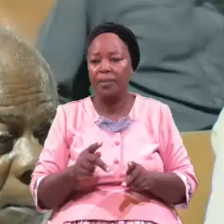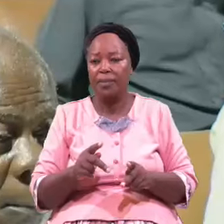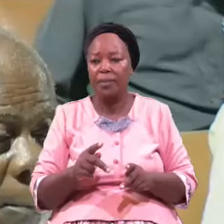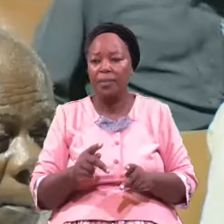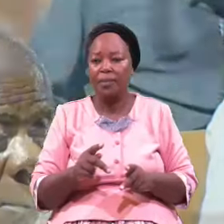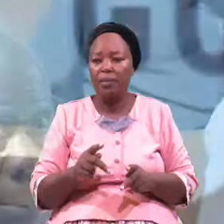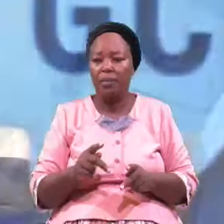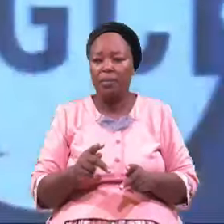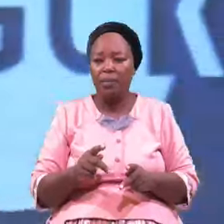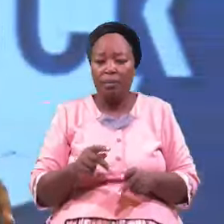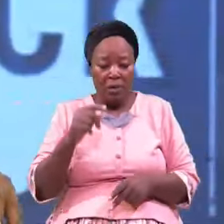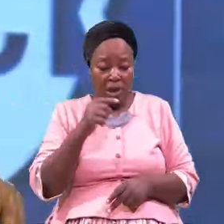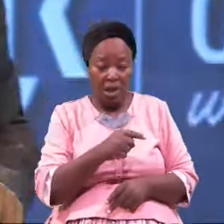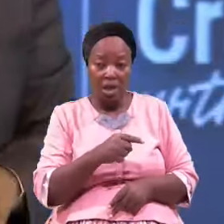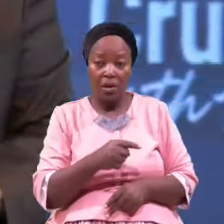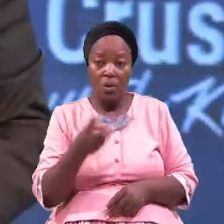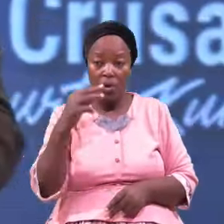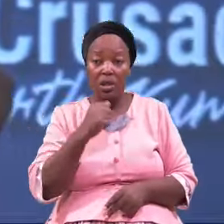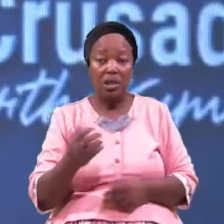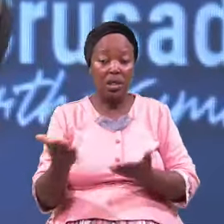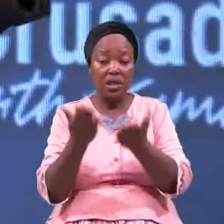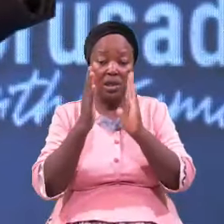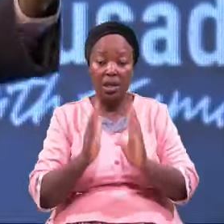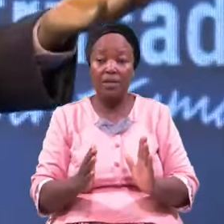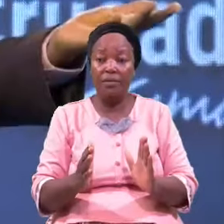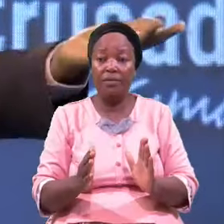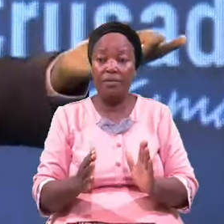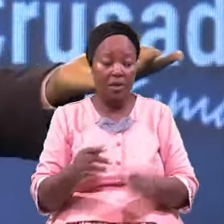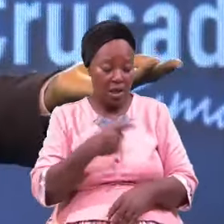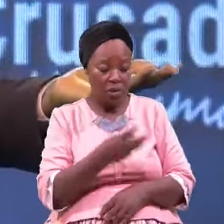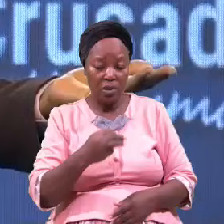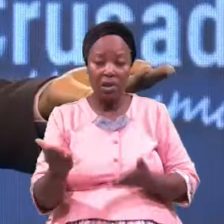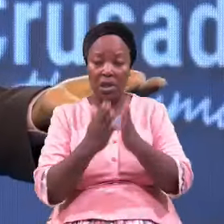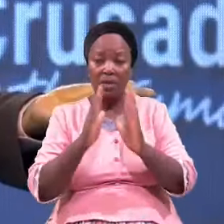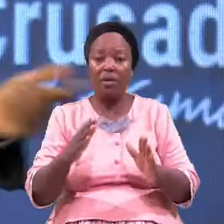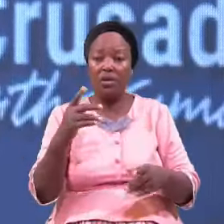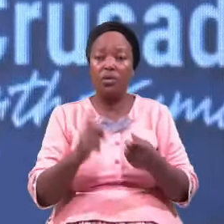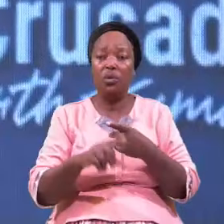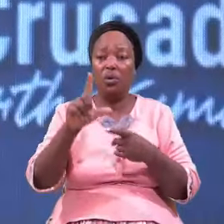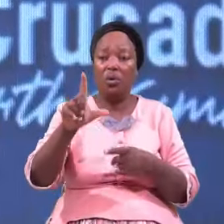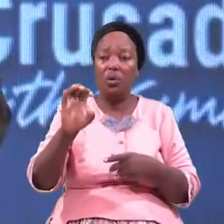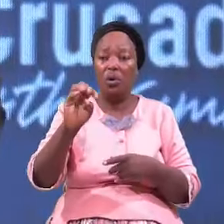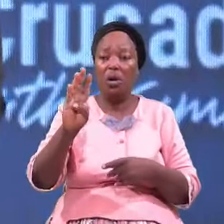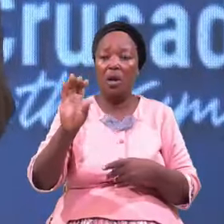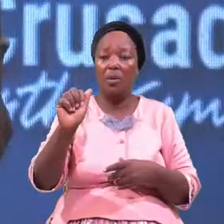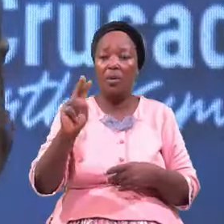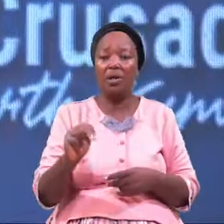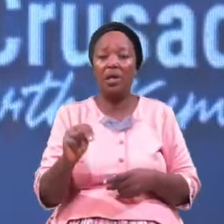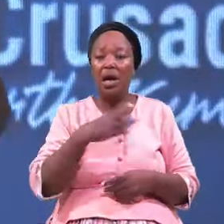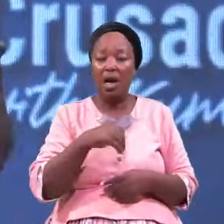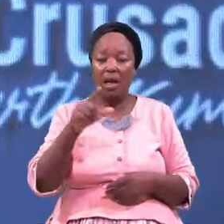He Was A Slave He Was A Slave To Laban And Laban